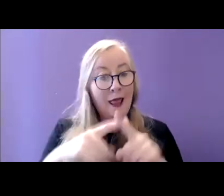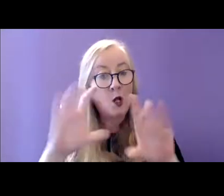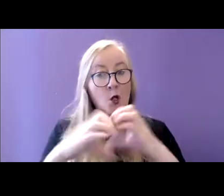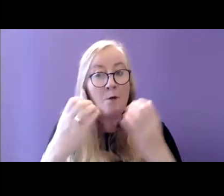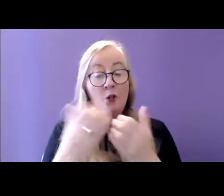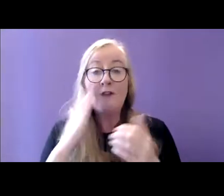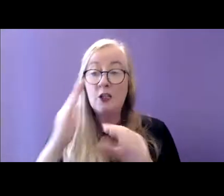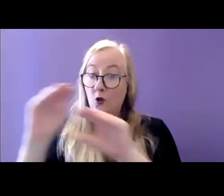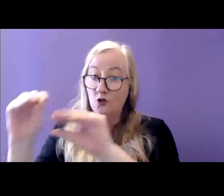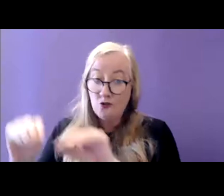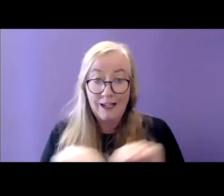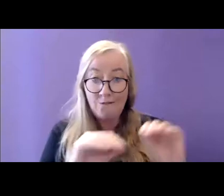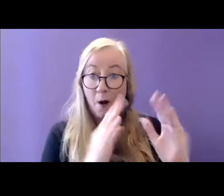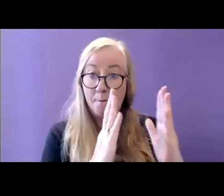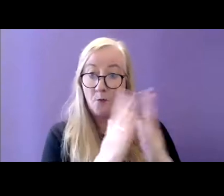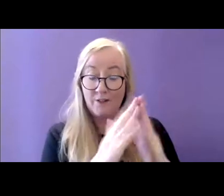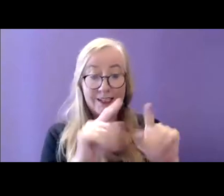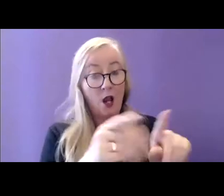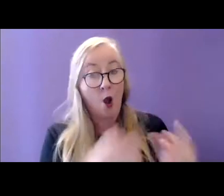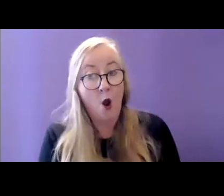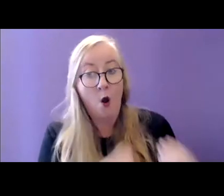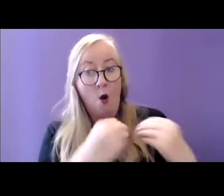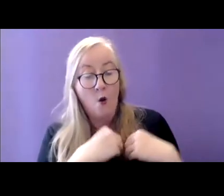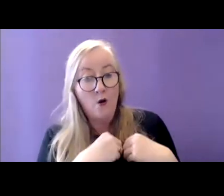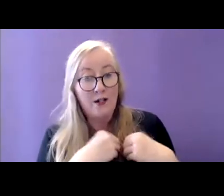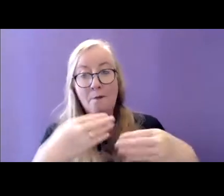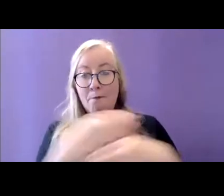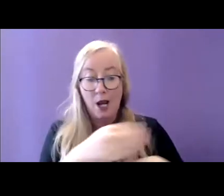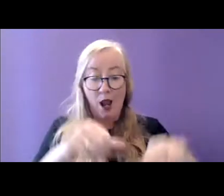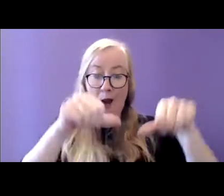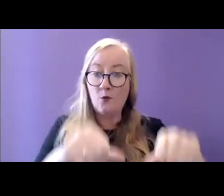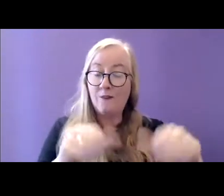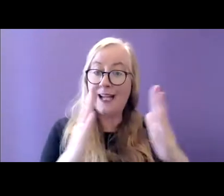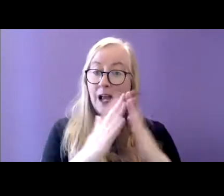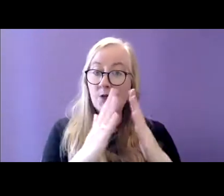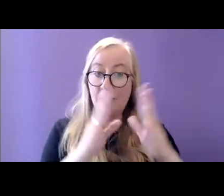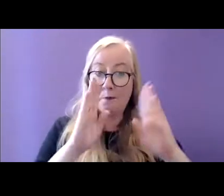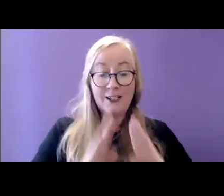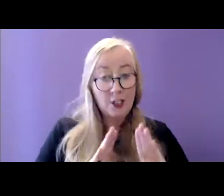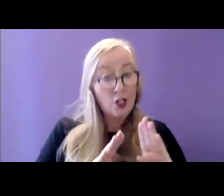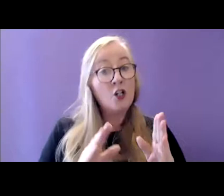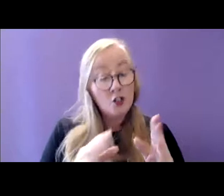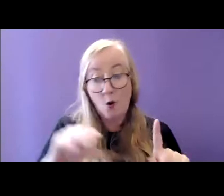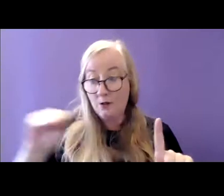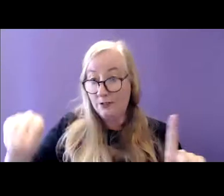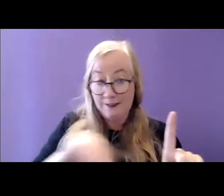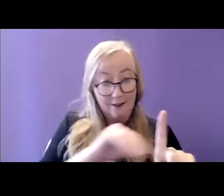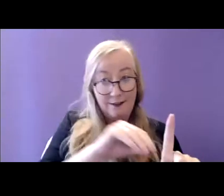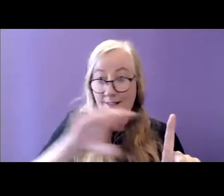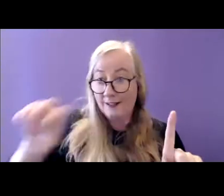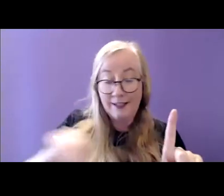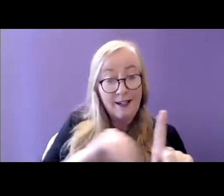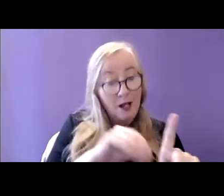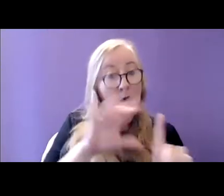transferring the properties to the ownership of approved housing bodies. The residents are supported in this transition by